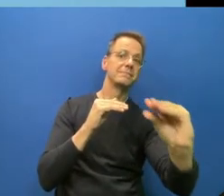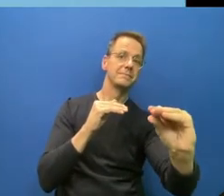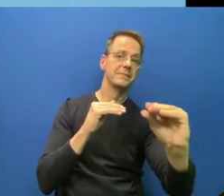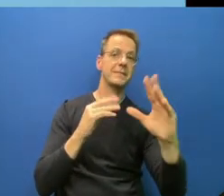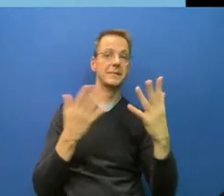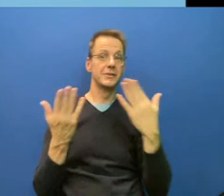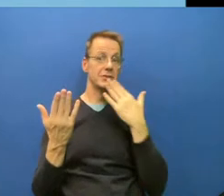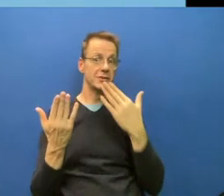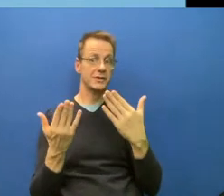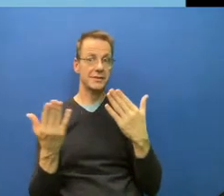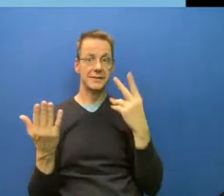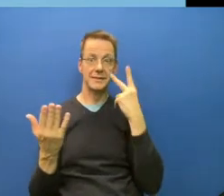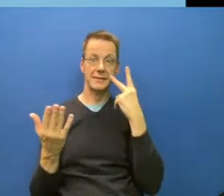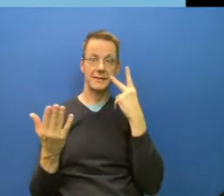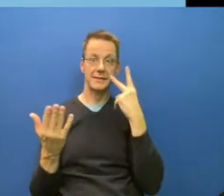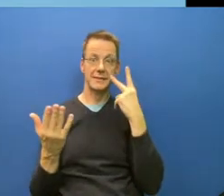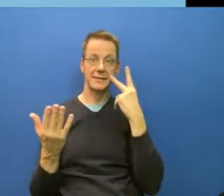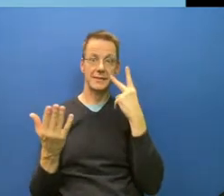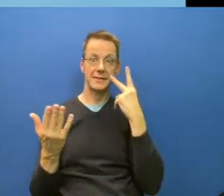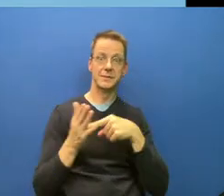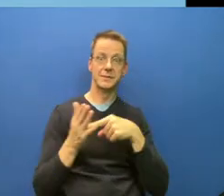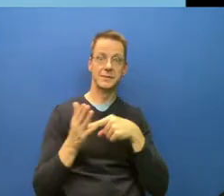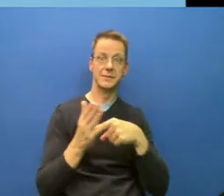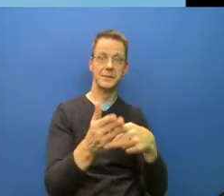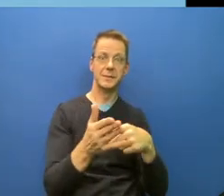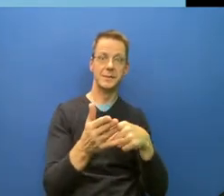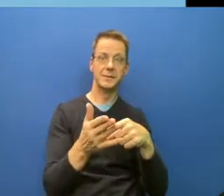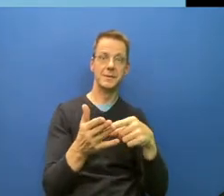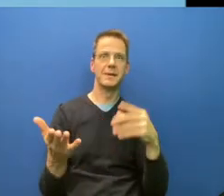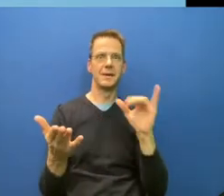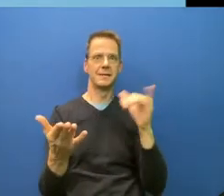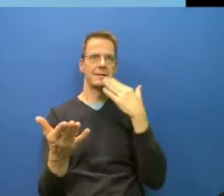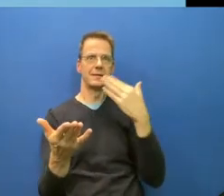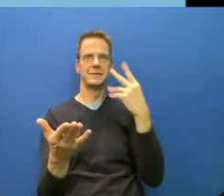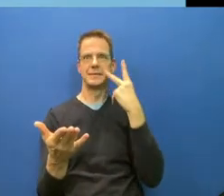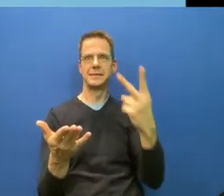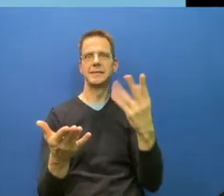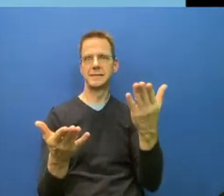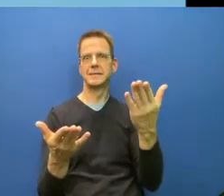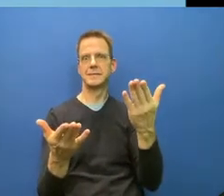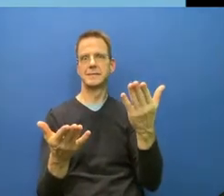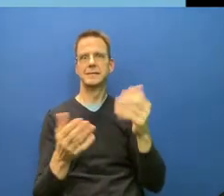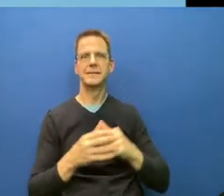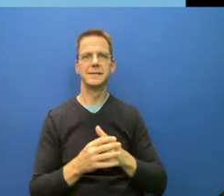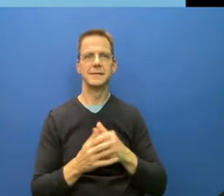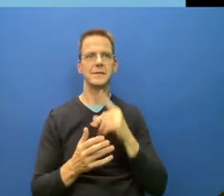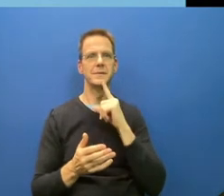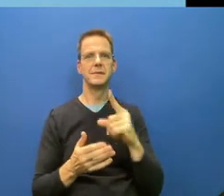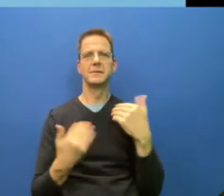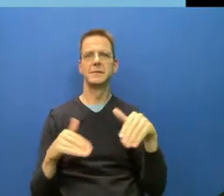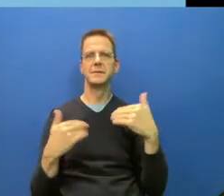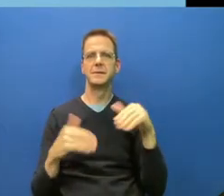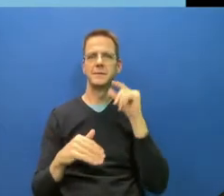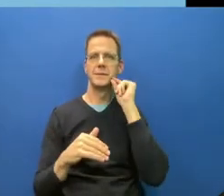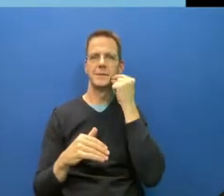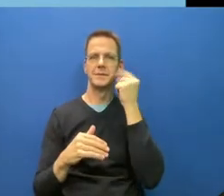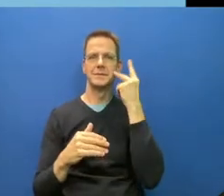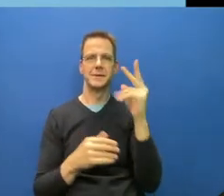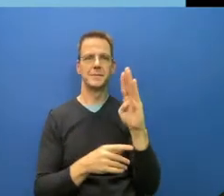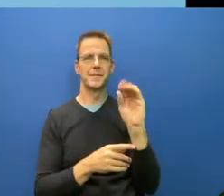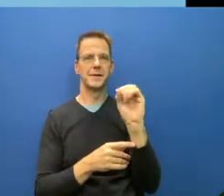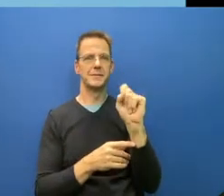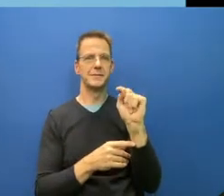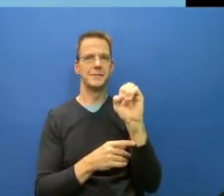So the super cool thing about the booster is that, for example, after second dose, our level of immunity is like this.